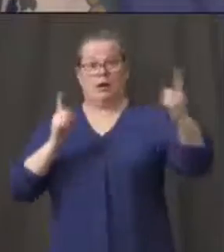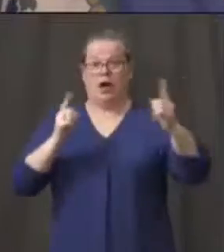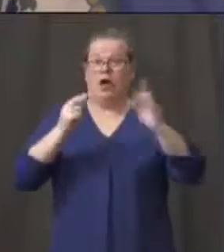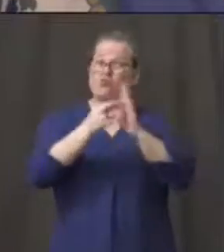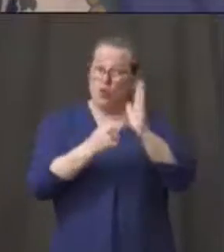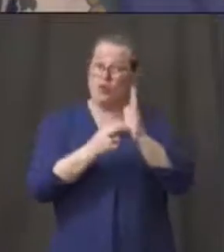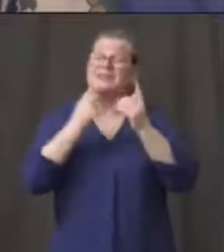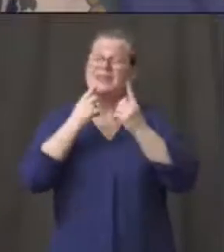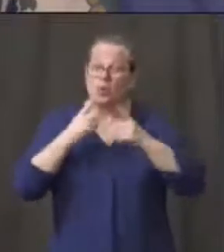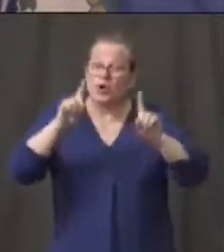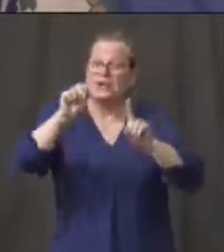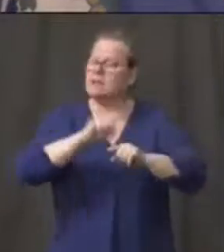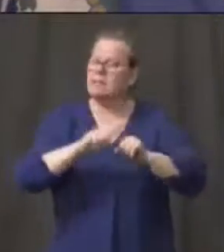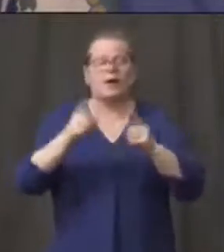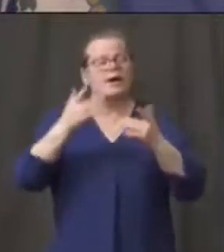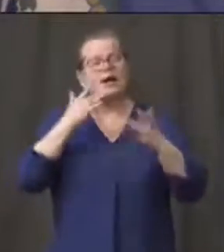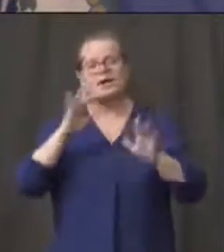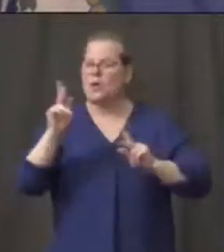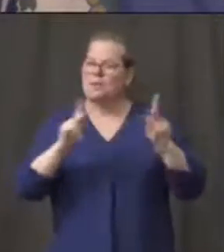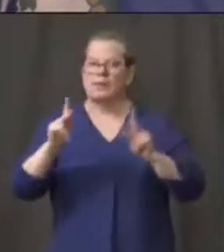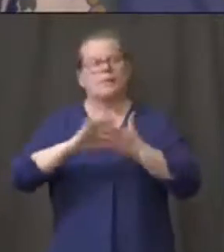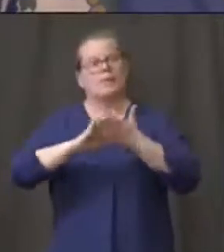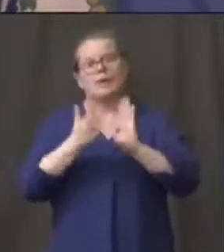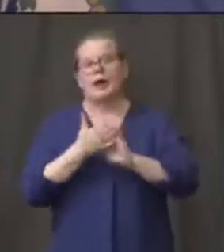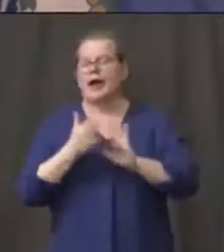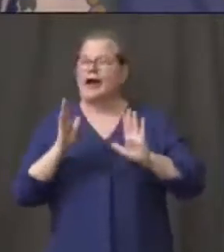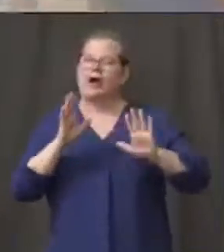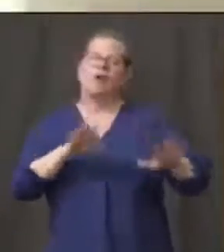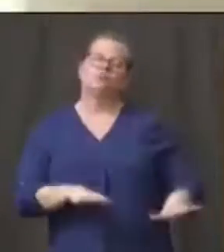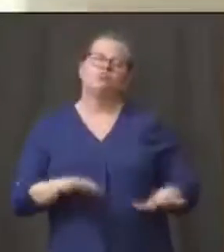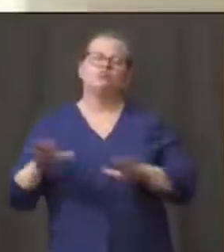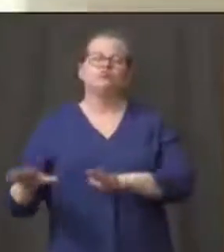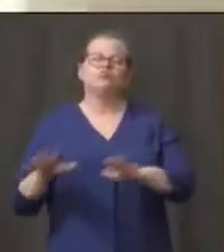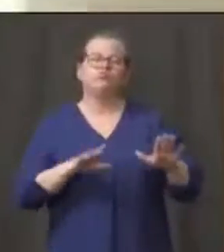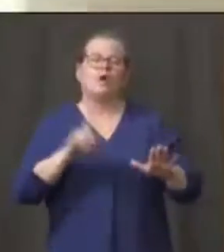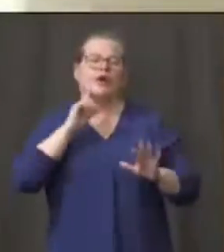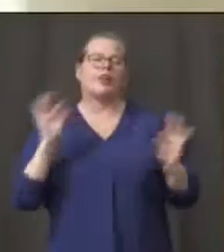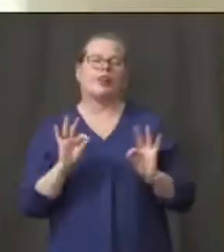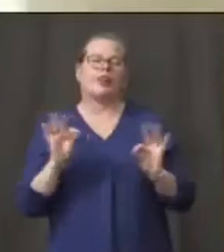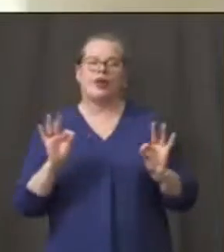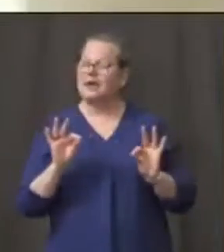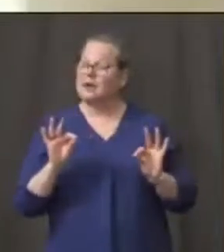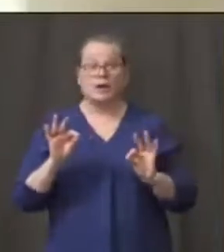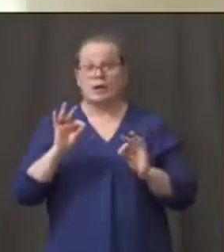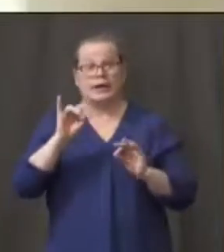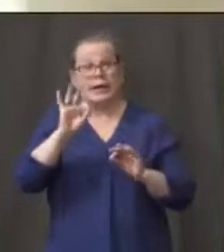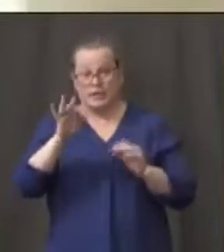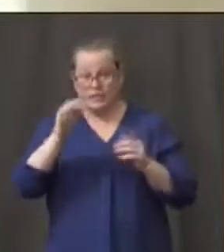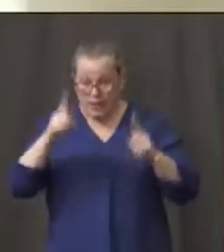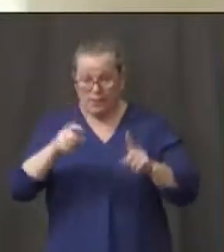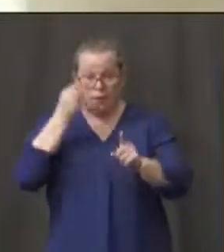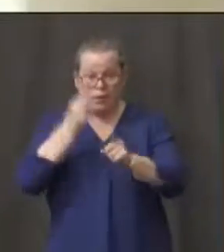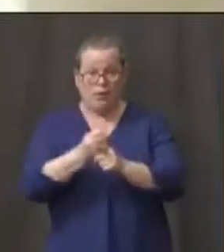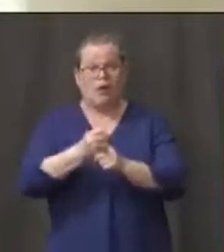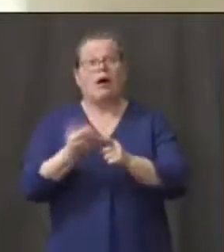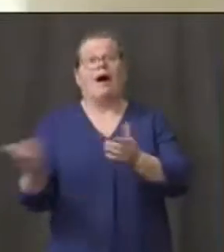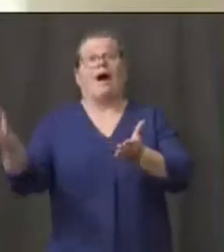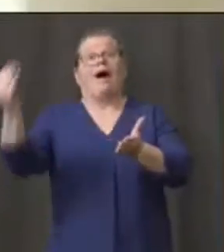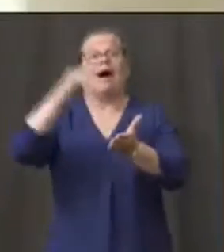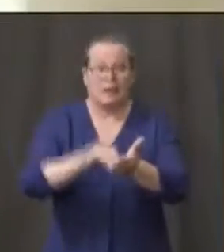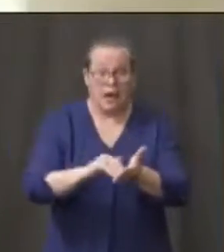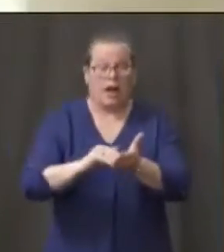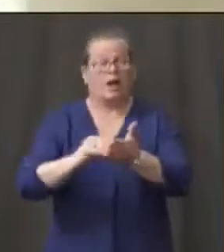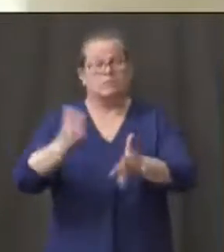if we had a second round of this pandemic. But how much effort are you putting into making sure you are, in effect,